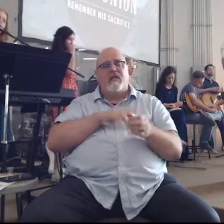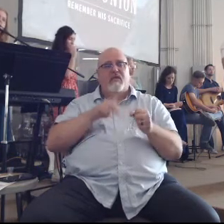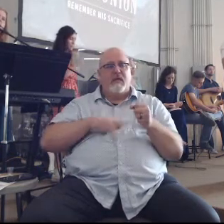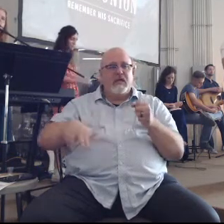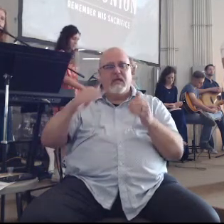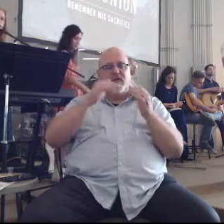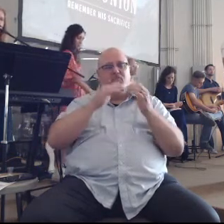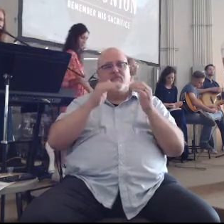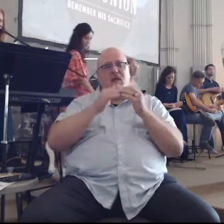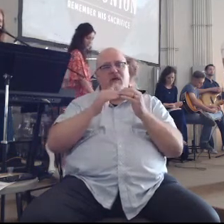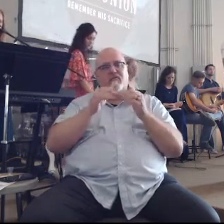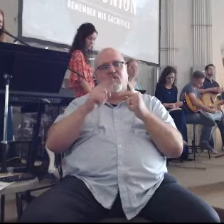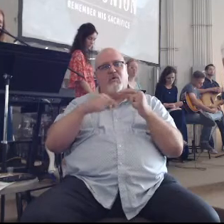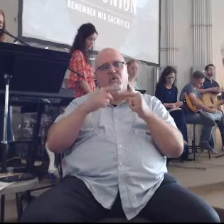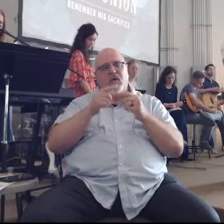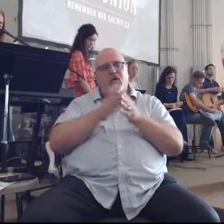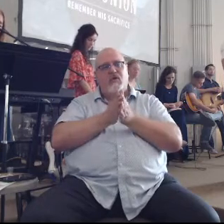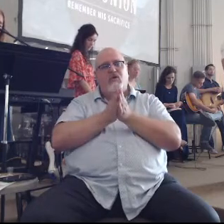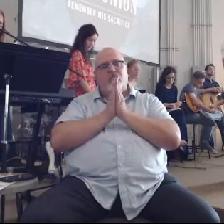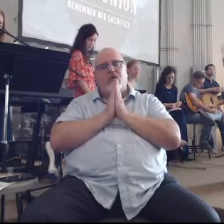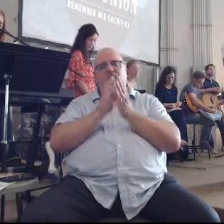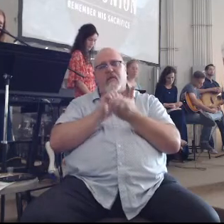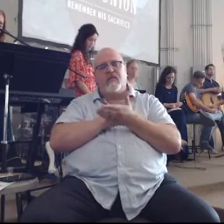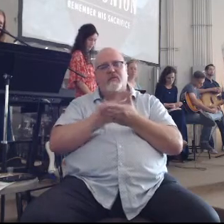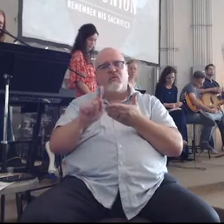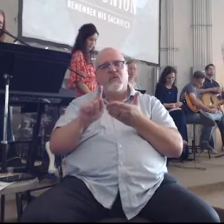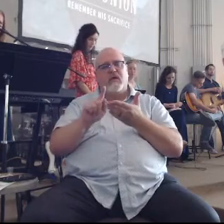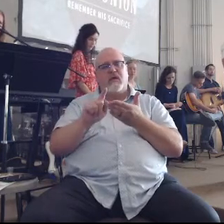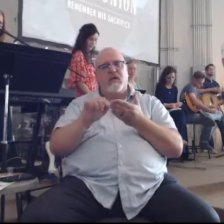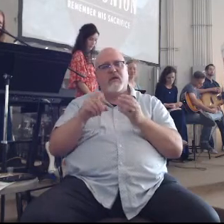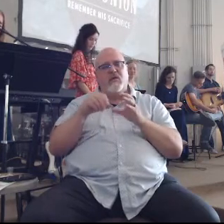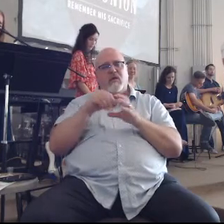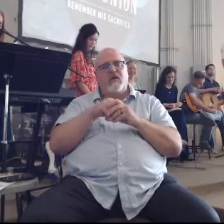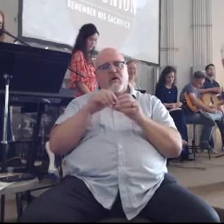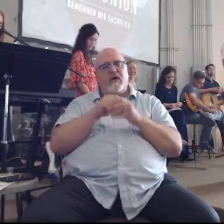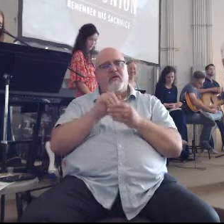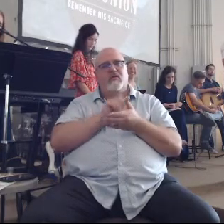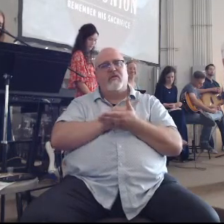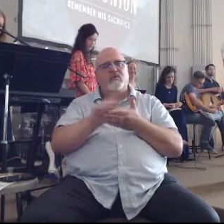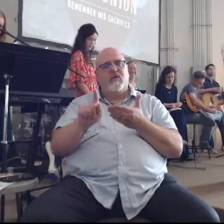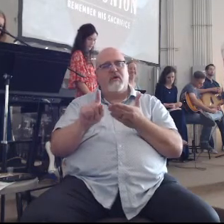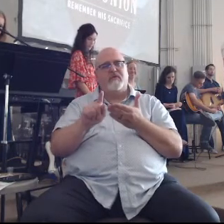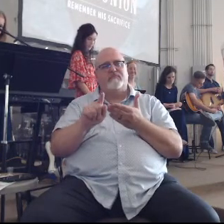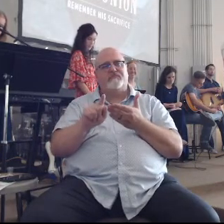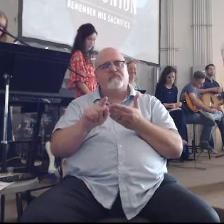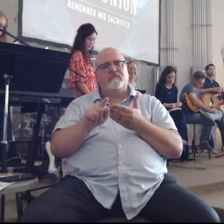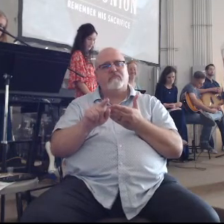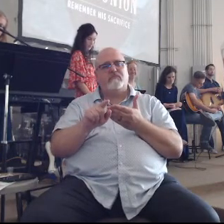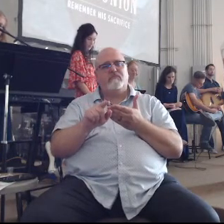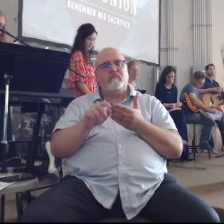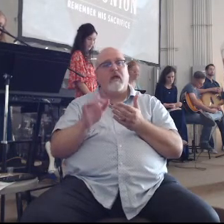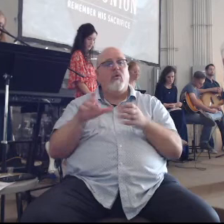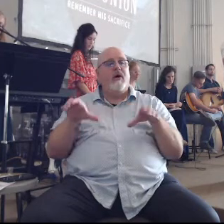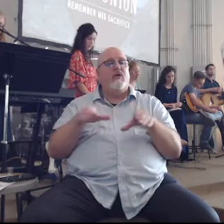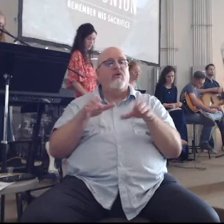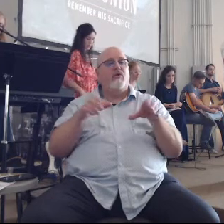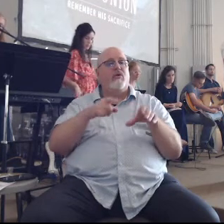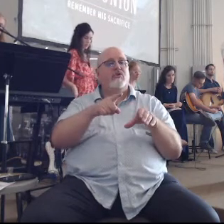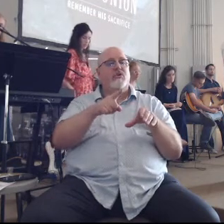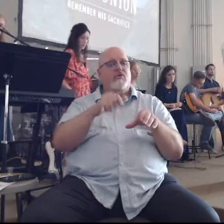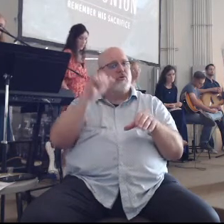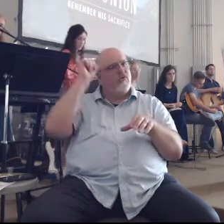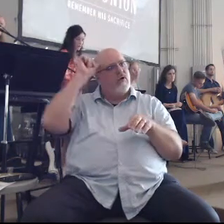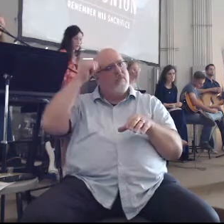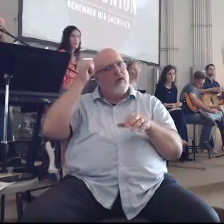so as you pray this week and we go into the rest of these weeks I want to encourage you guys to